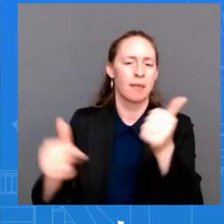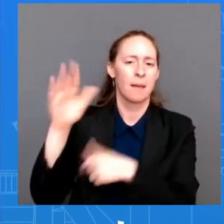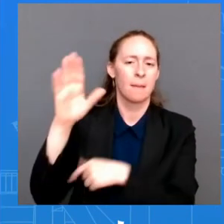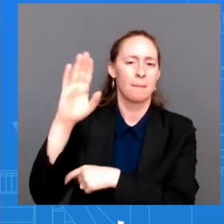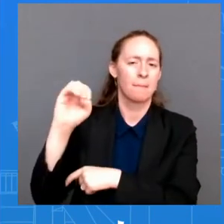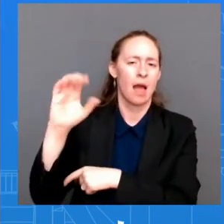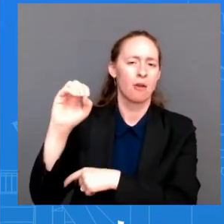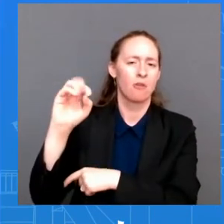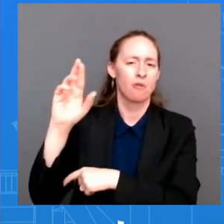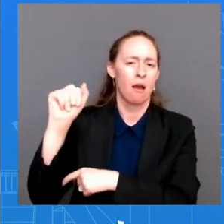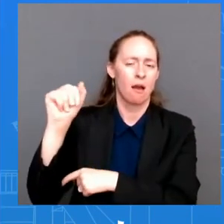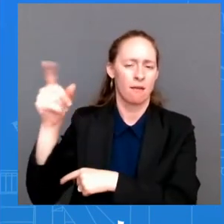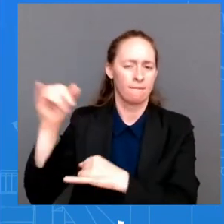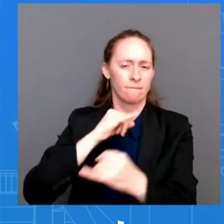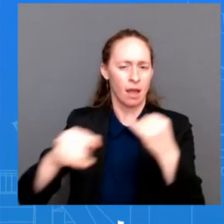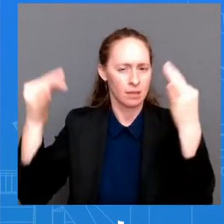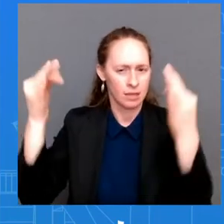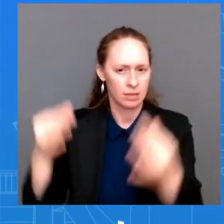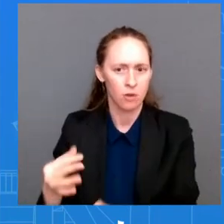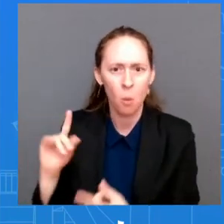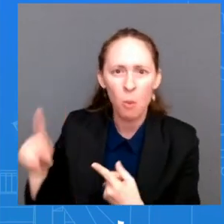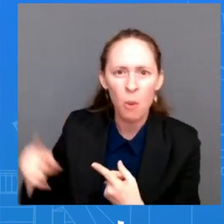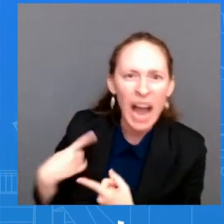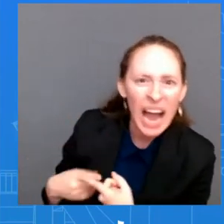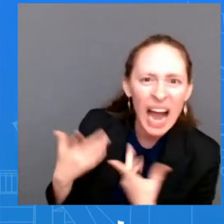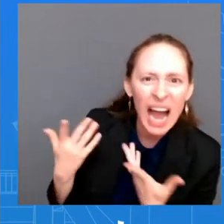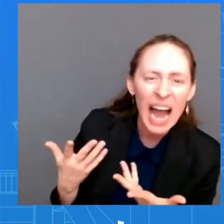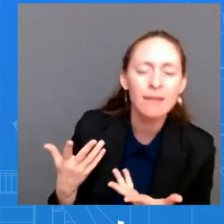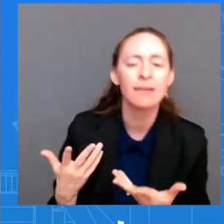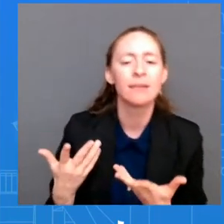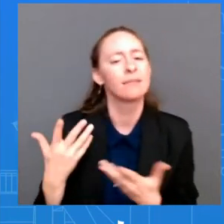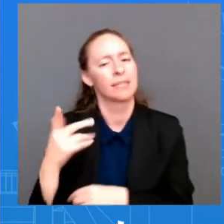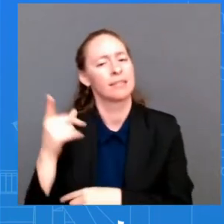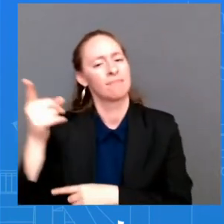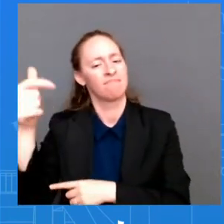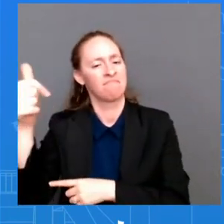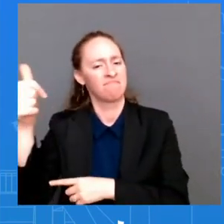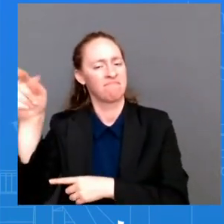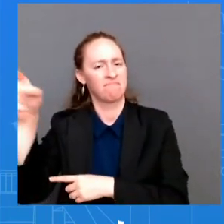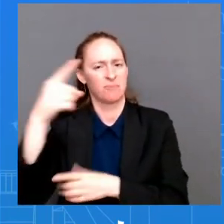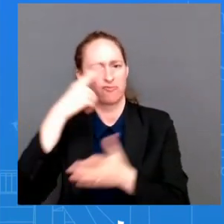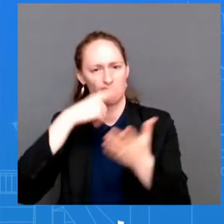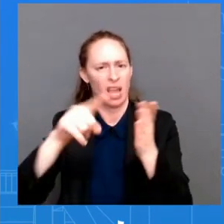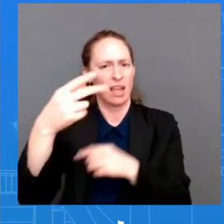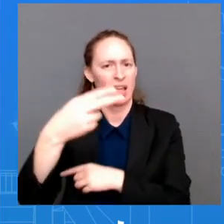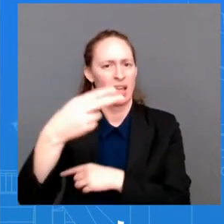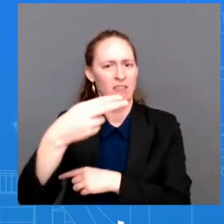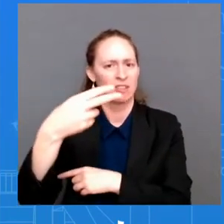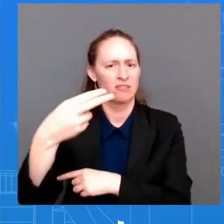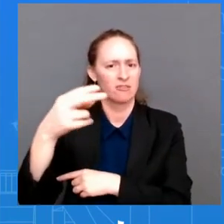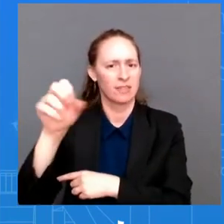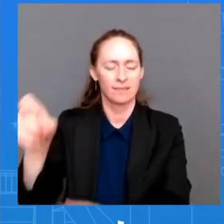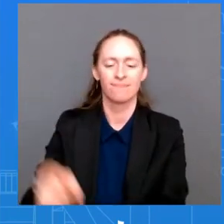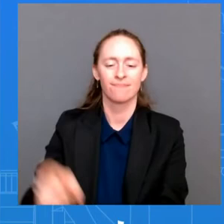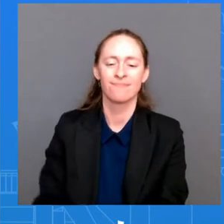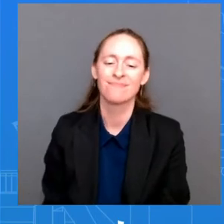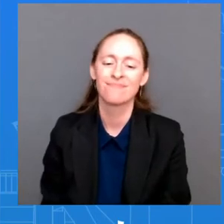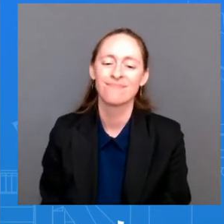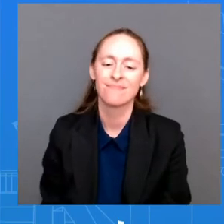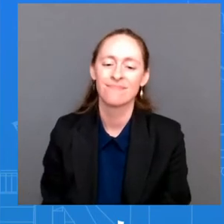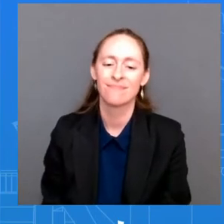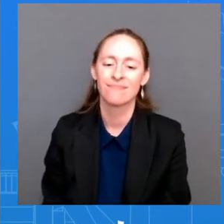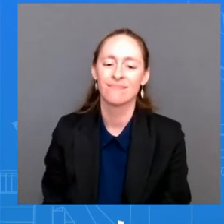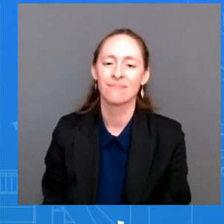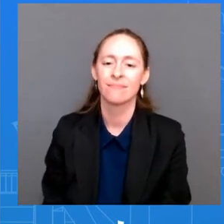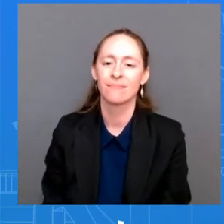would refer you to HHS on a specific timeline. The Pressure Do have a question? ahead, Franco. I write it in calling